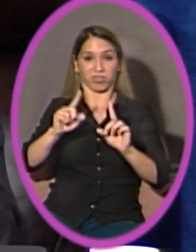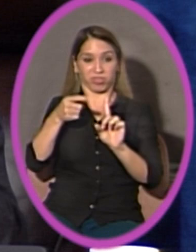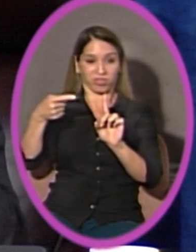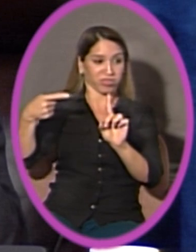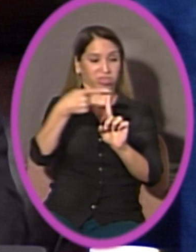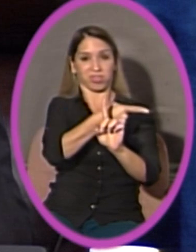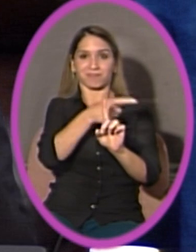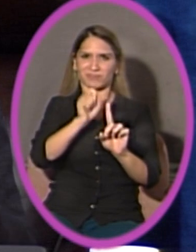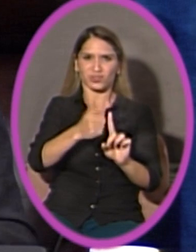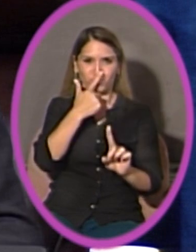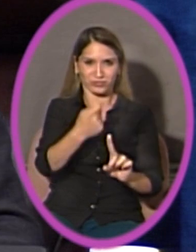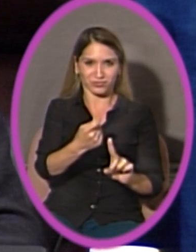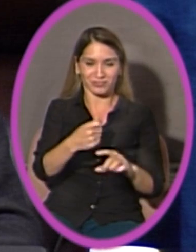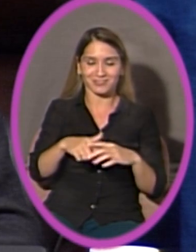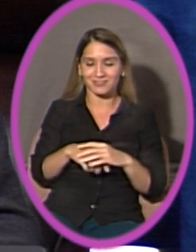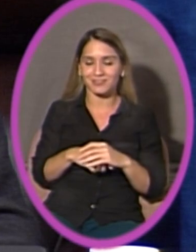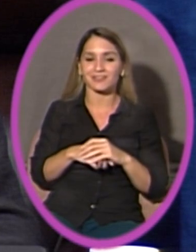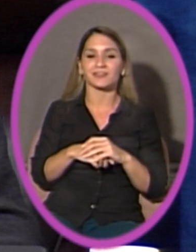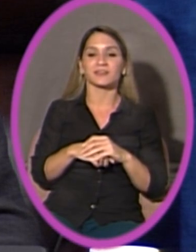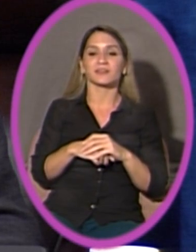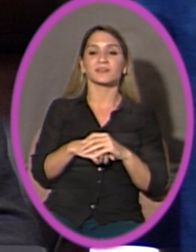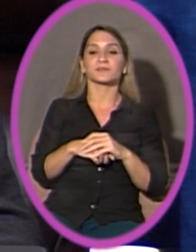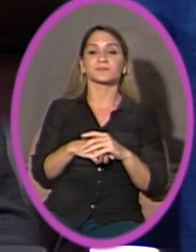interesting. Antonio White? Thank